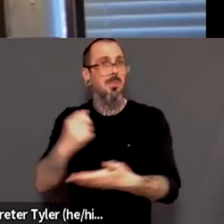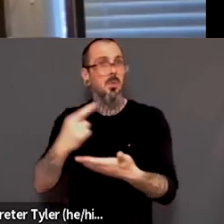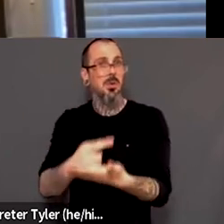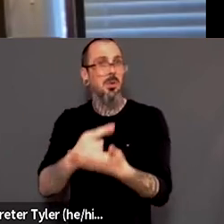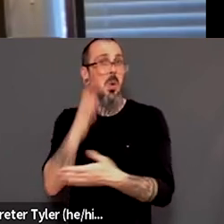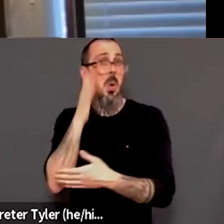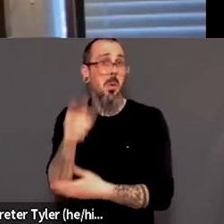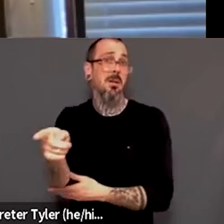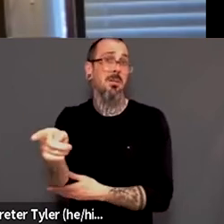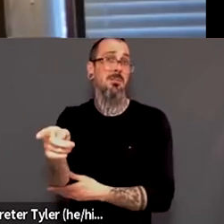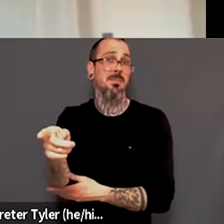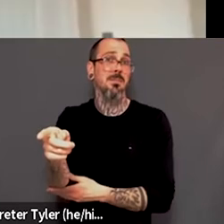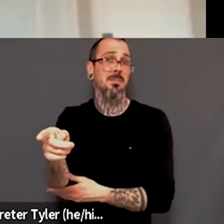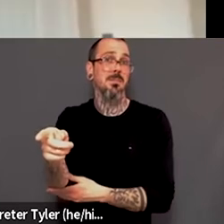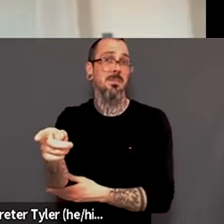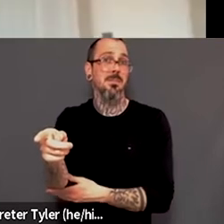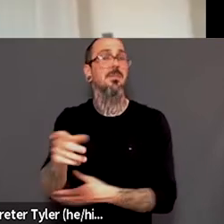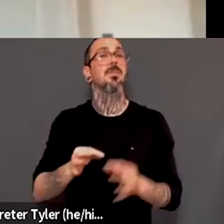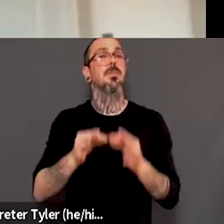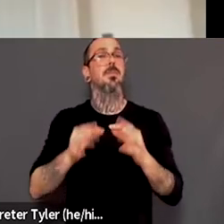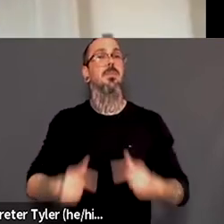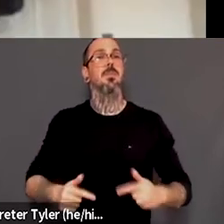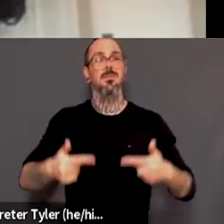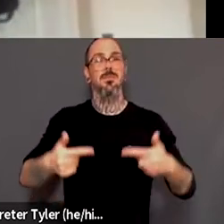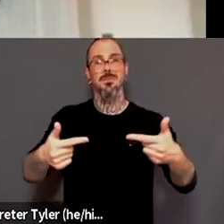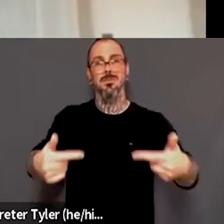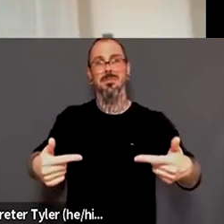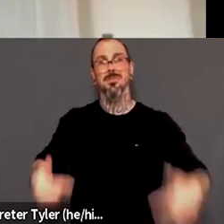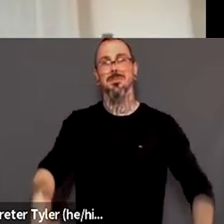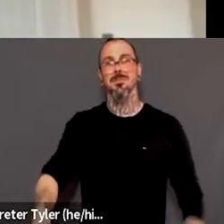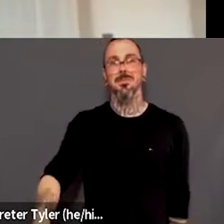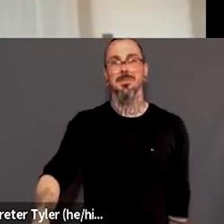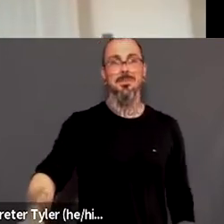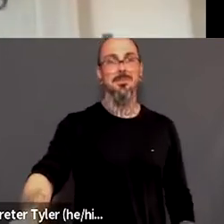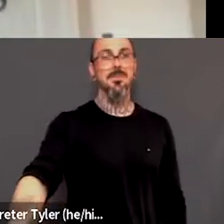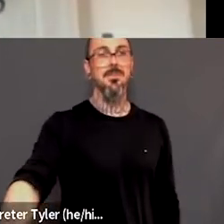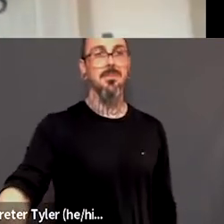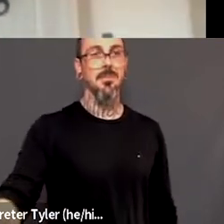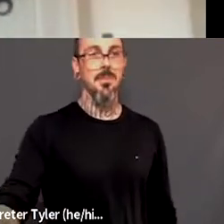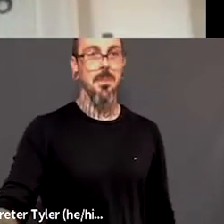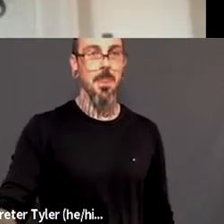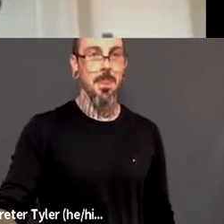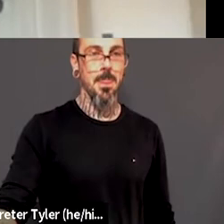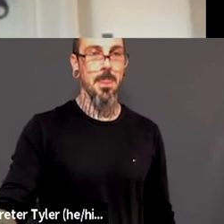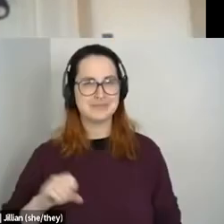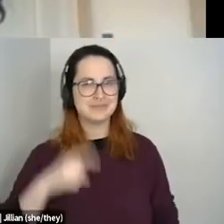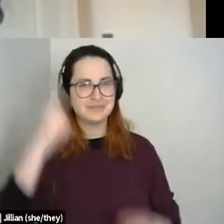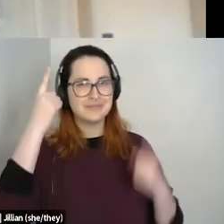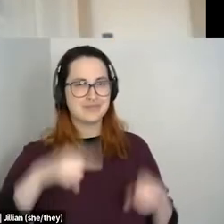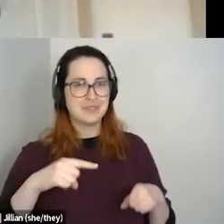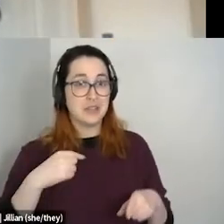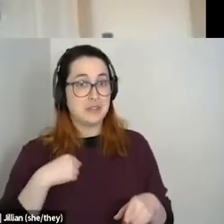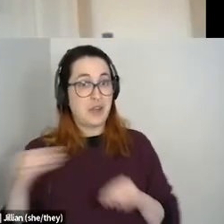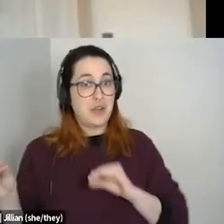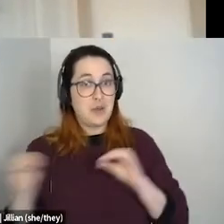Yeah, that's, those are super important. And I like not to also date myself, but when I moved here in 2002, I didn't even have the